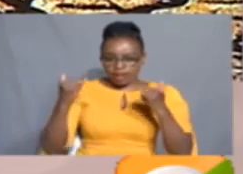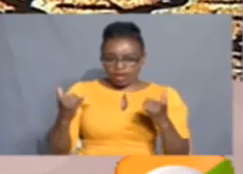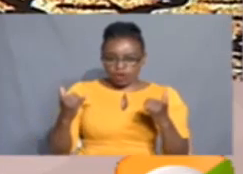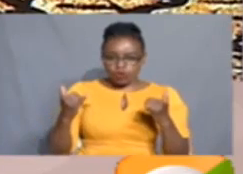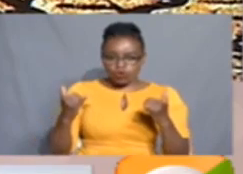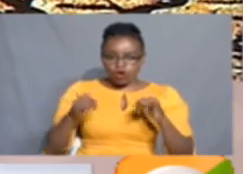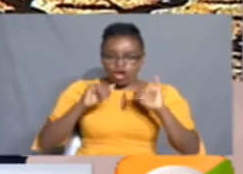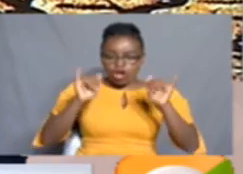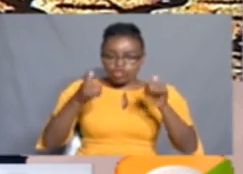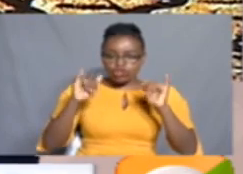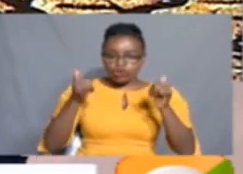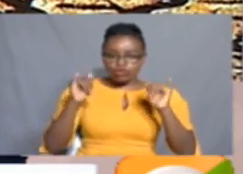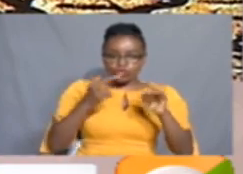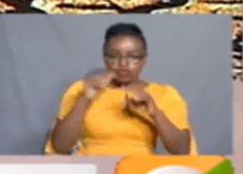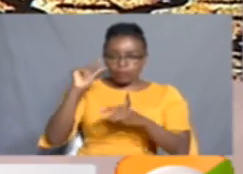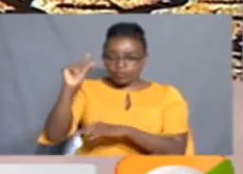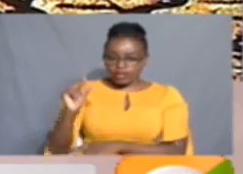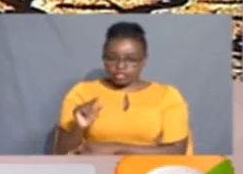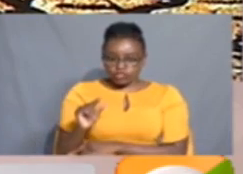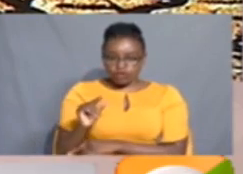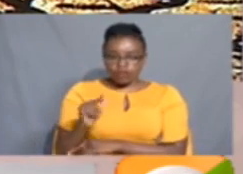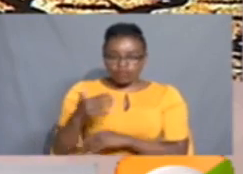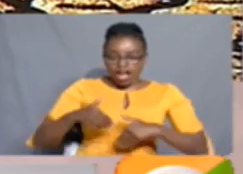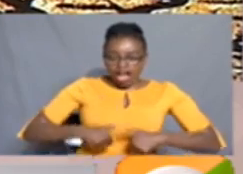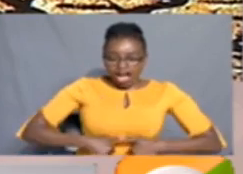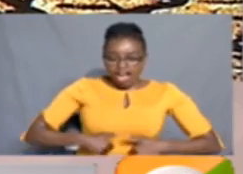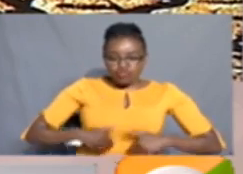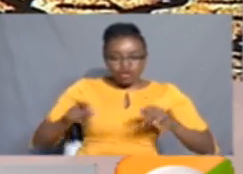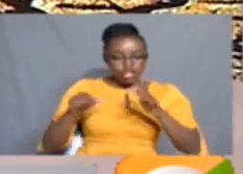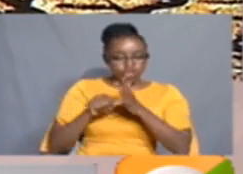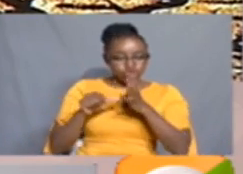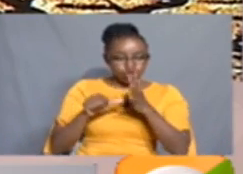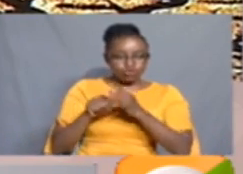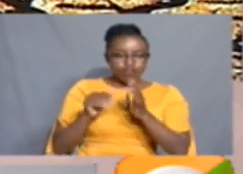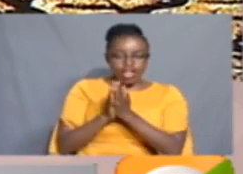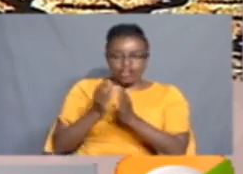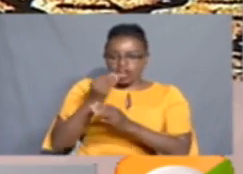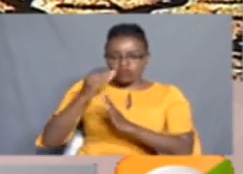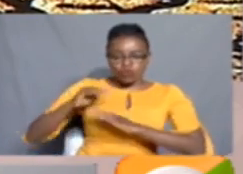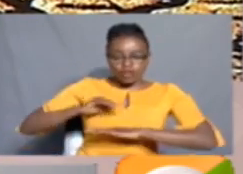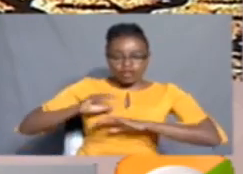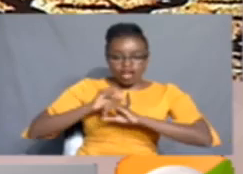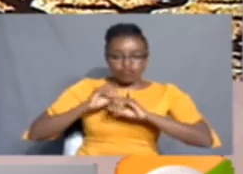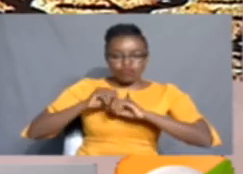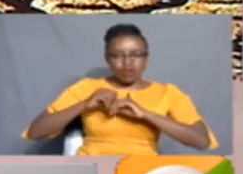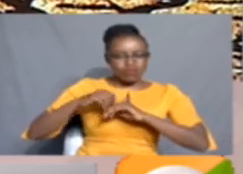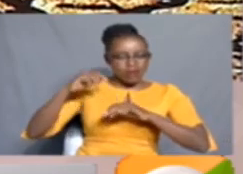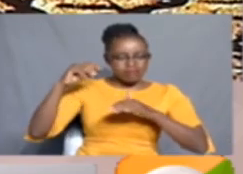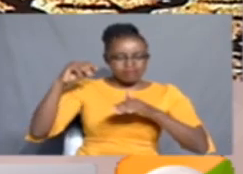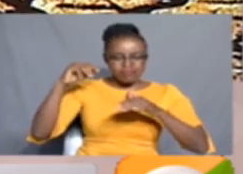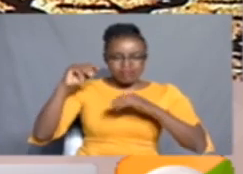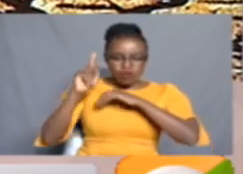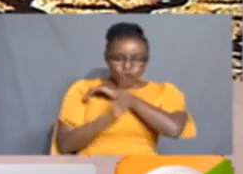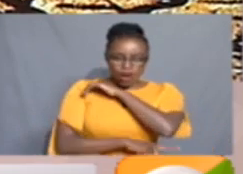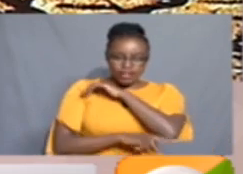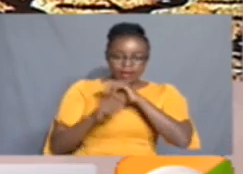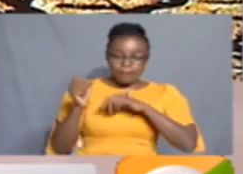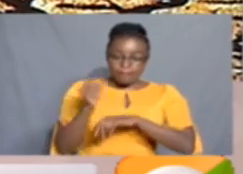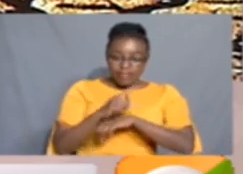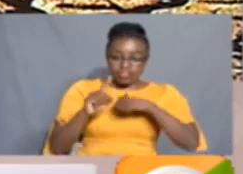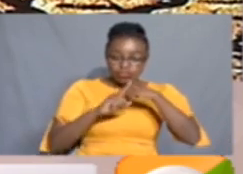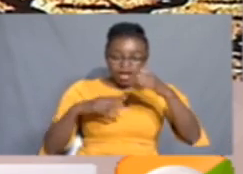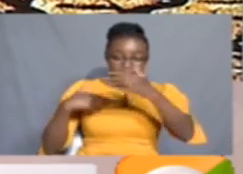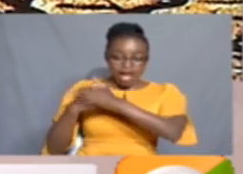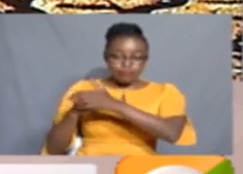News from around the region and a drought crisis and food insecurity could worsen in the months of June through to